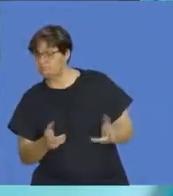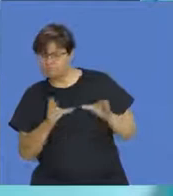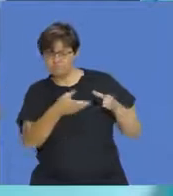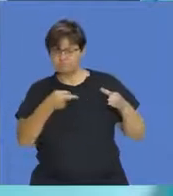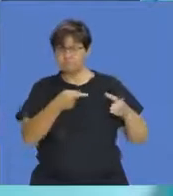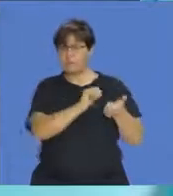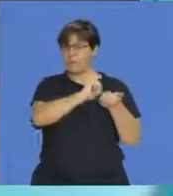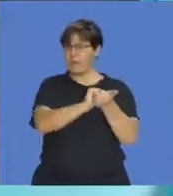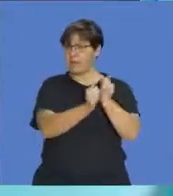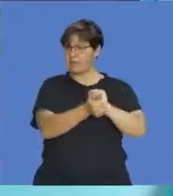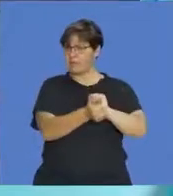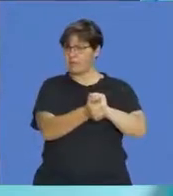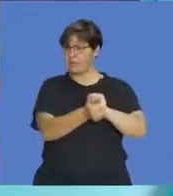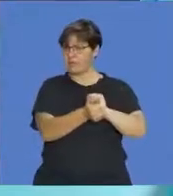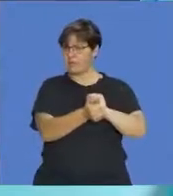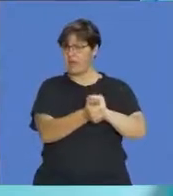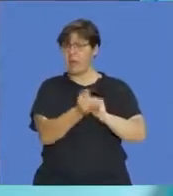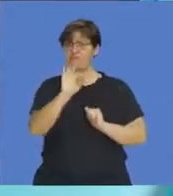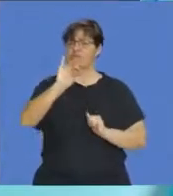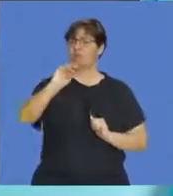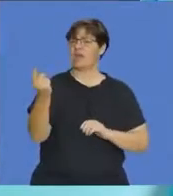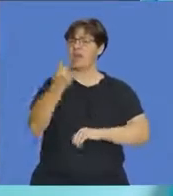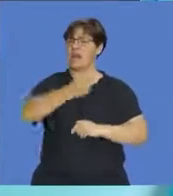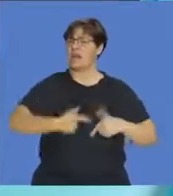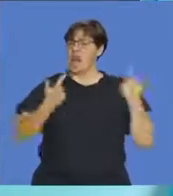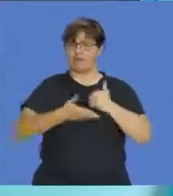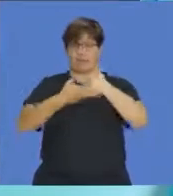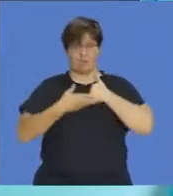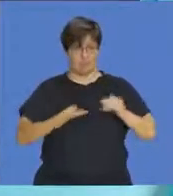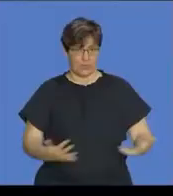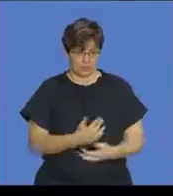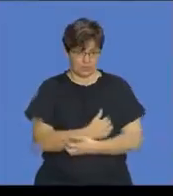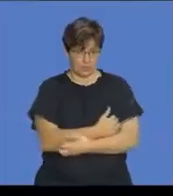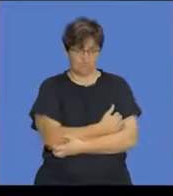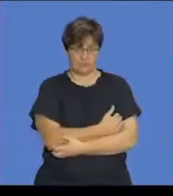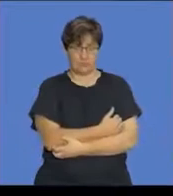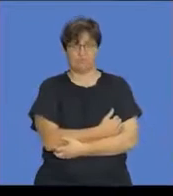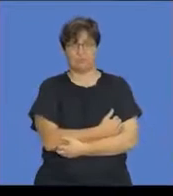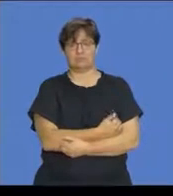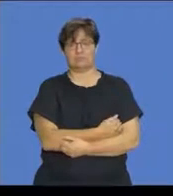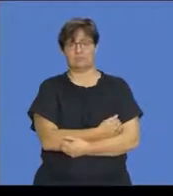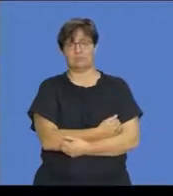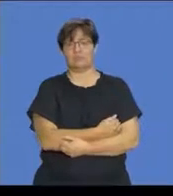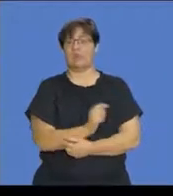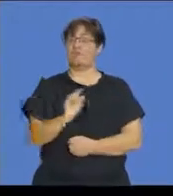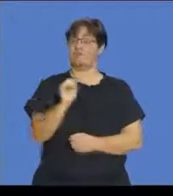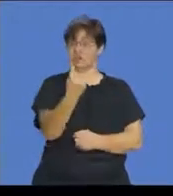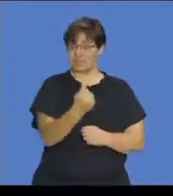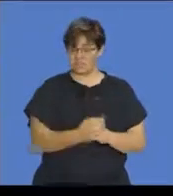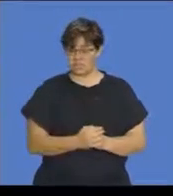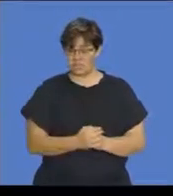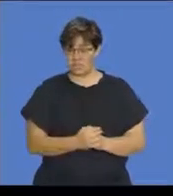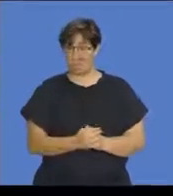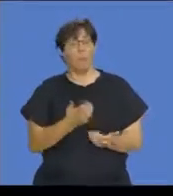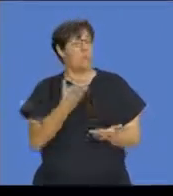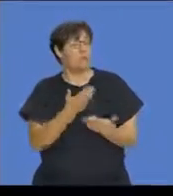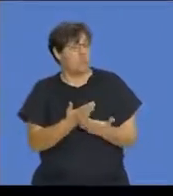can help us in our everyday lives. So let's go and have a look at some of those questions. The first one is, is it